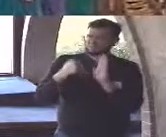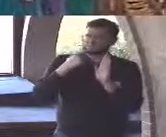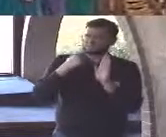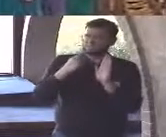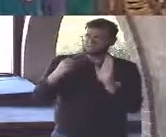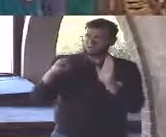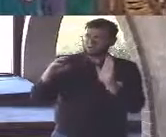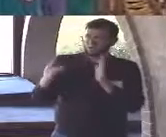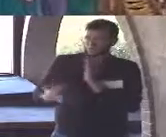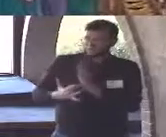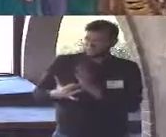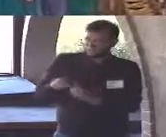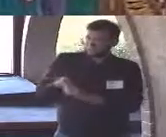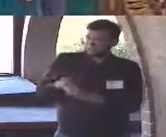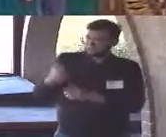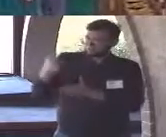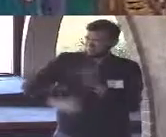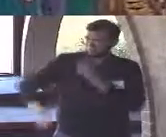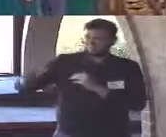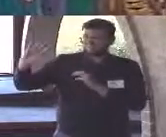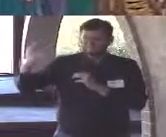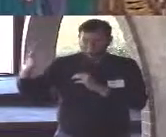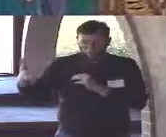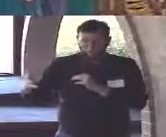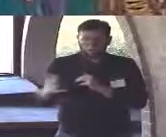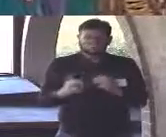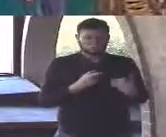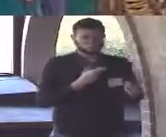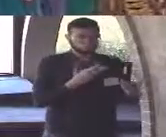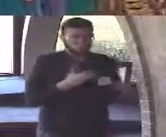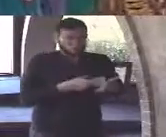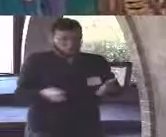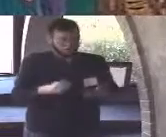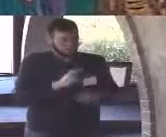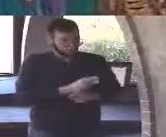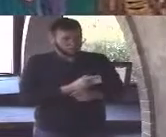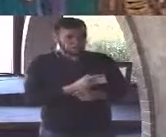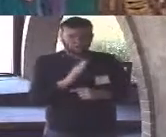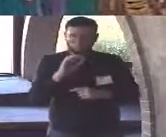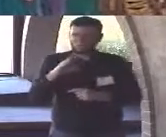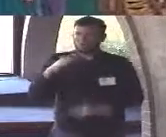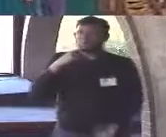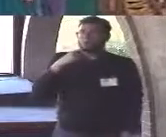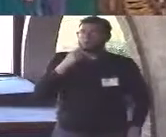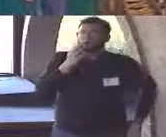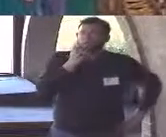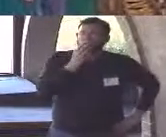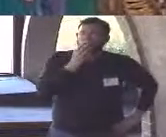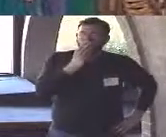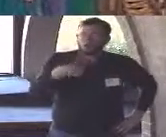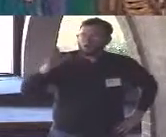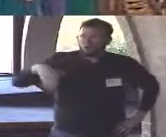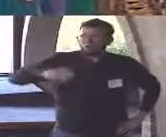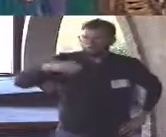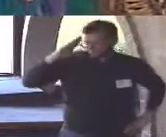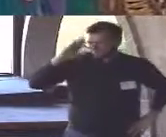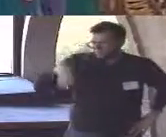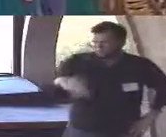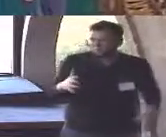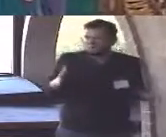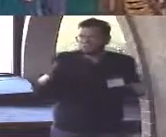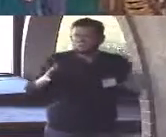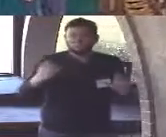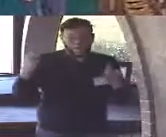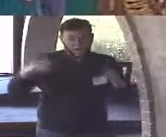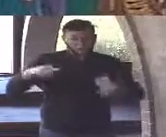widget cost only five dollars which you have already paid Bob responds by saying oh yeah I know but when I wrote